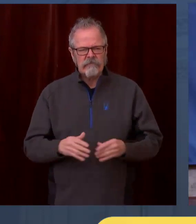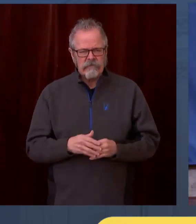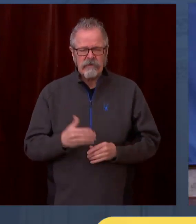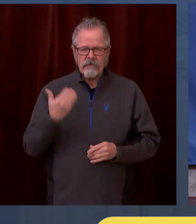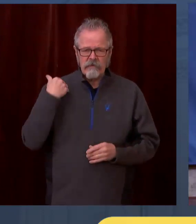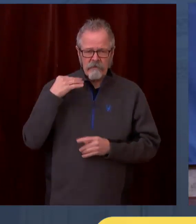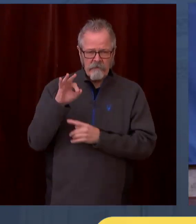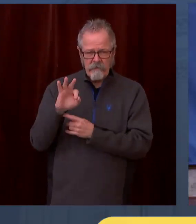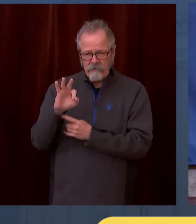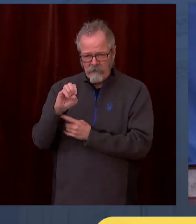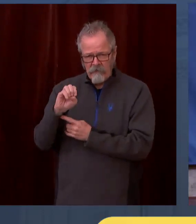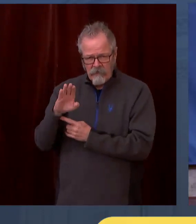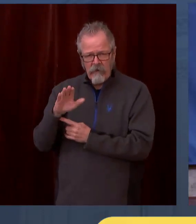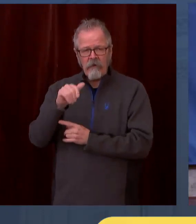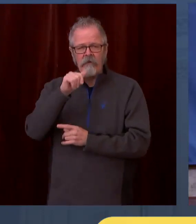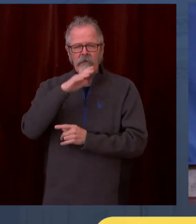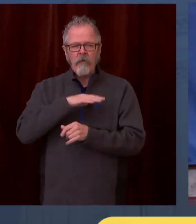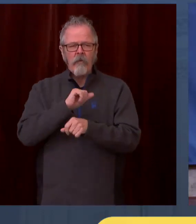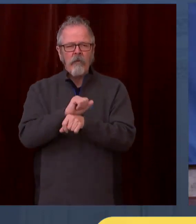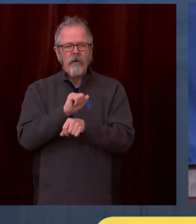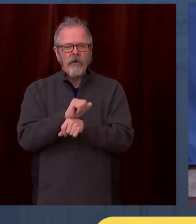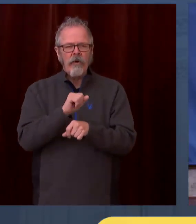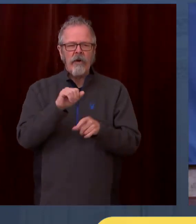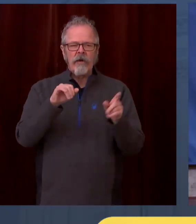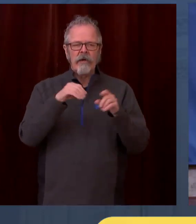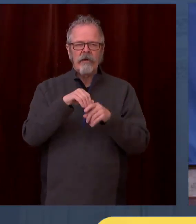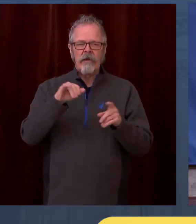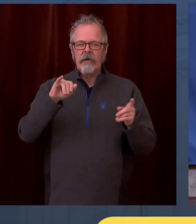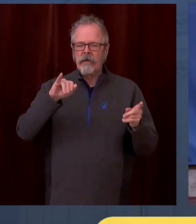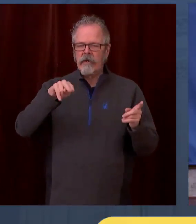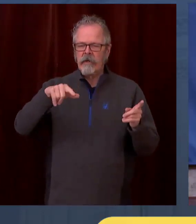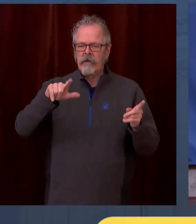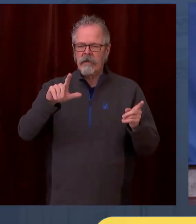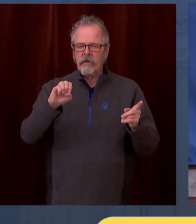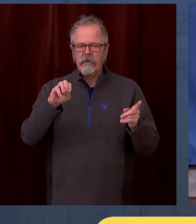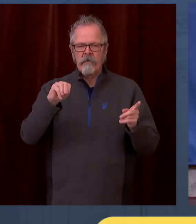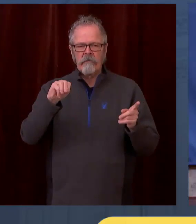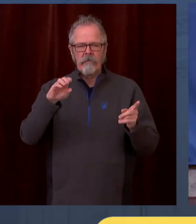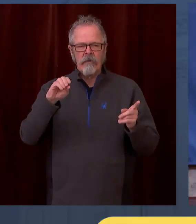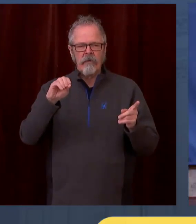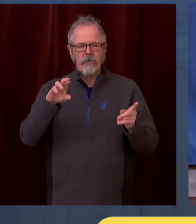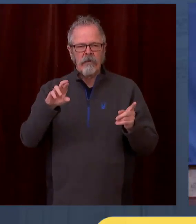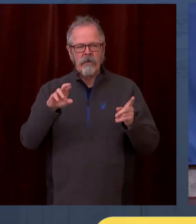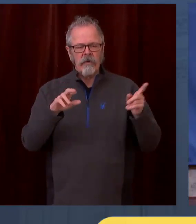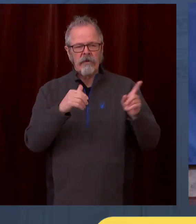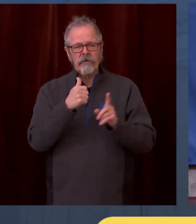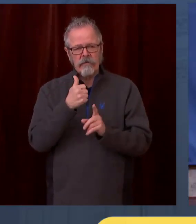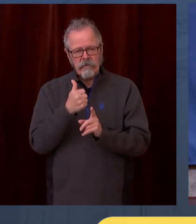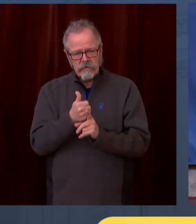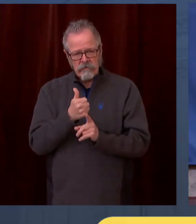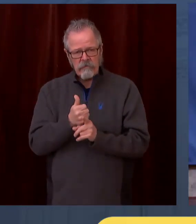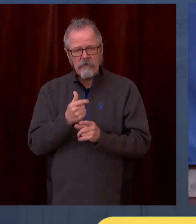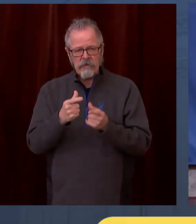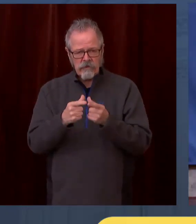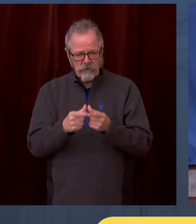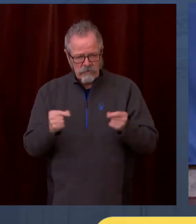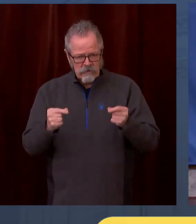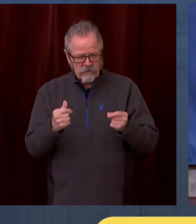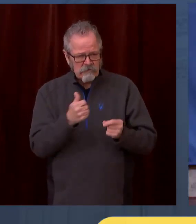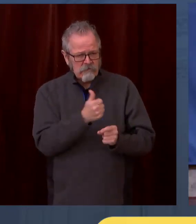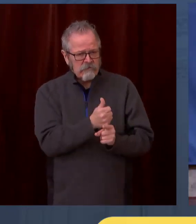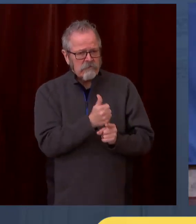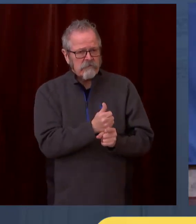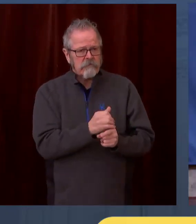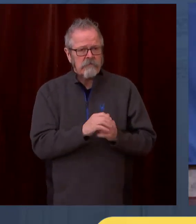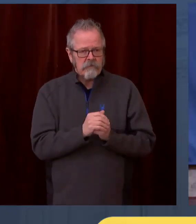was attacked in Seattle's International District, one of quite a number of disturbing incidents and we know that for